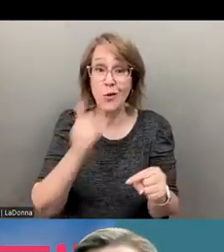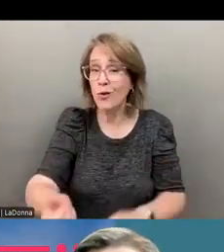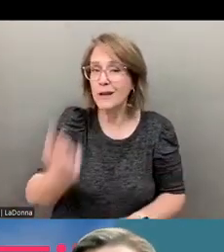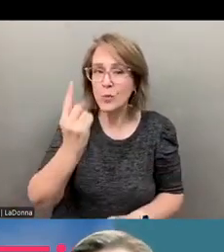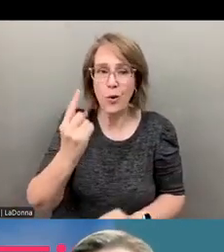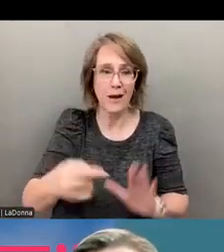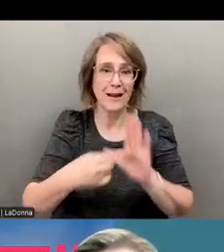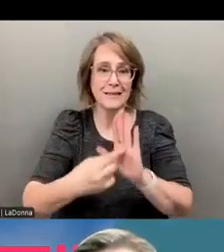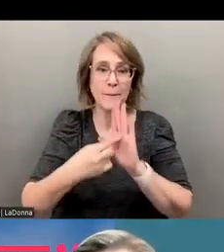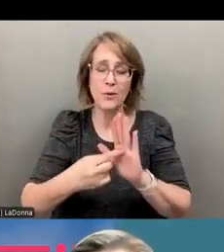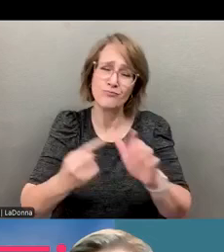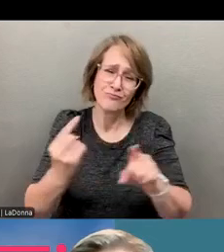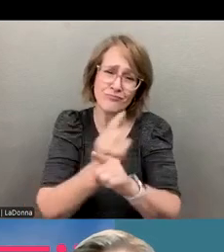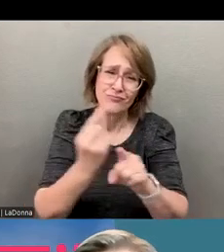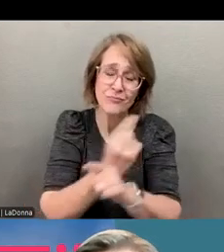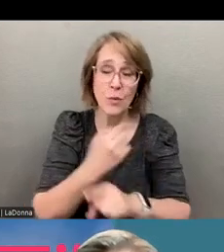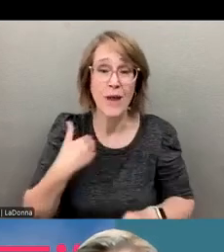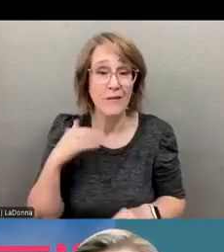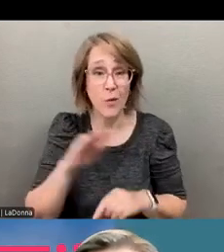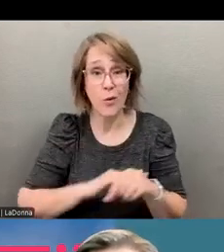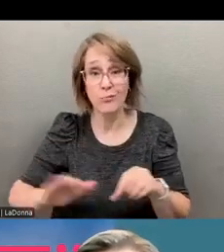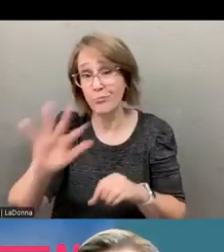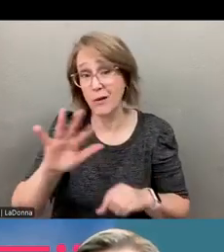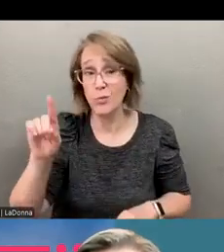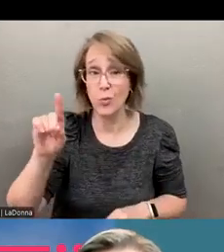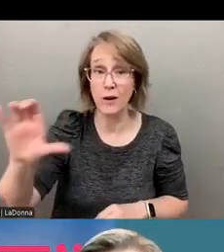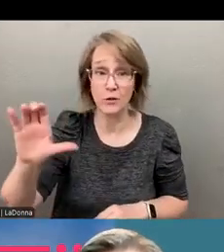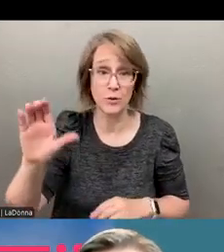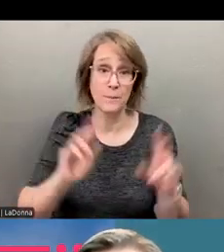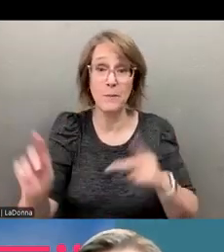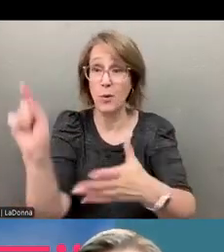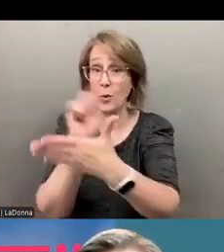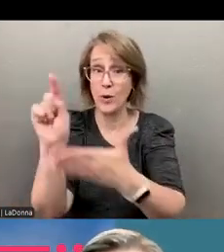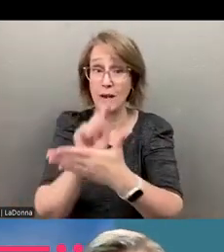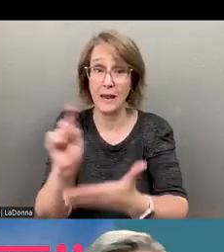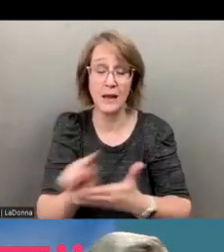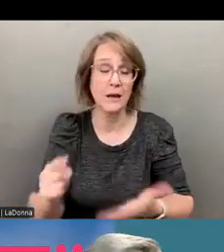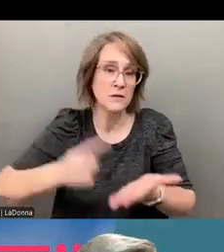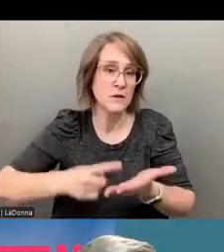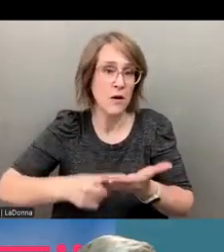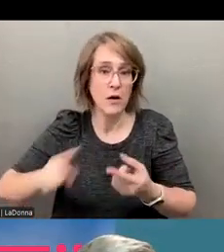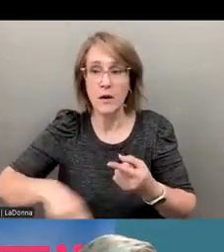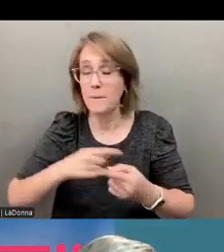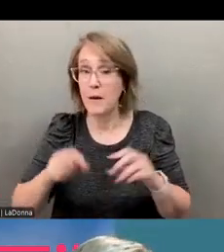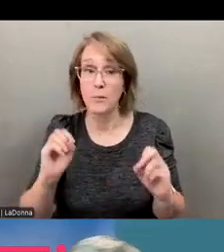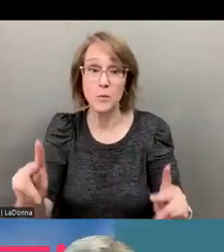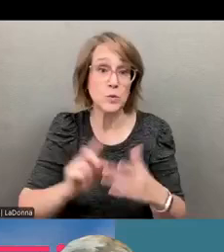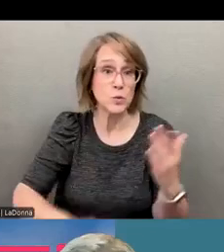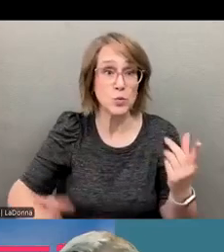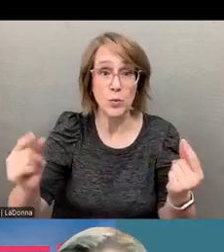of that, where we regularly have a couple hundred people or more come together weekly to talk about the opportunities that are out there and how we advance this.